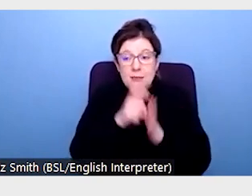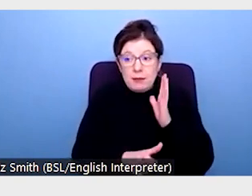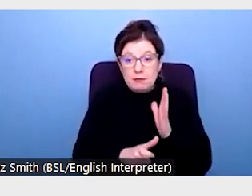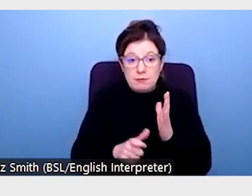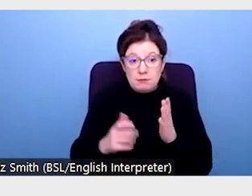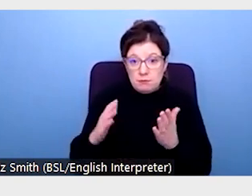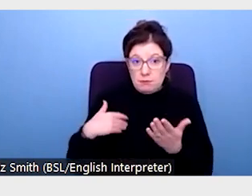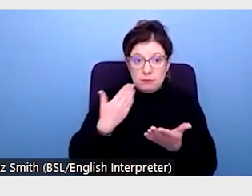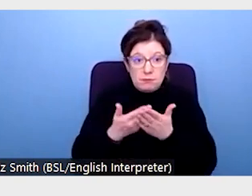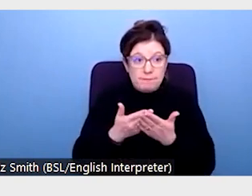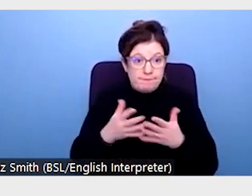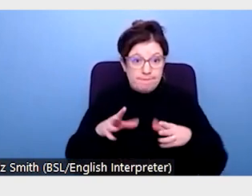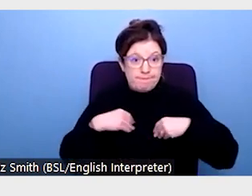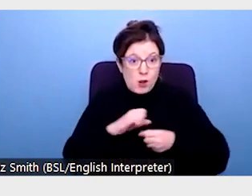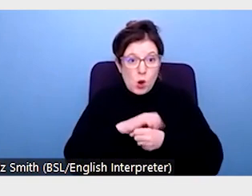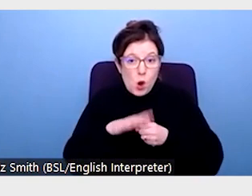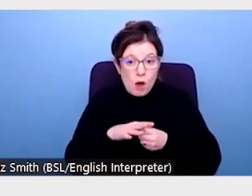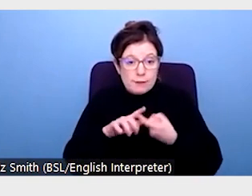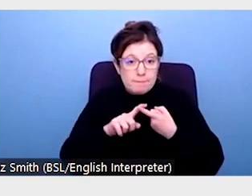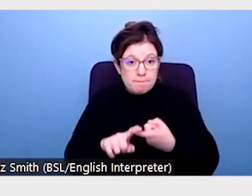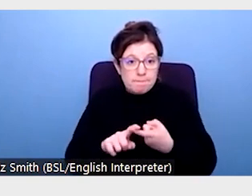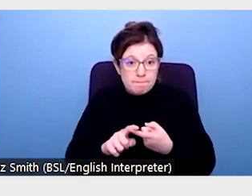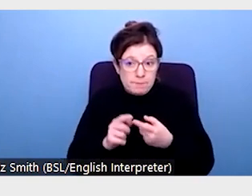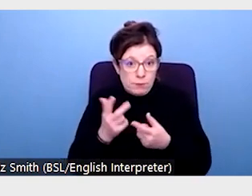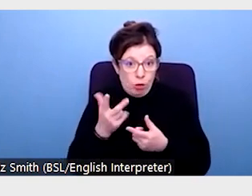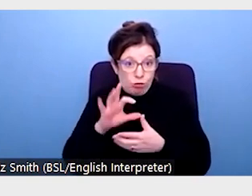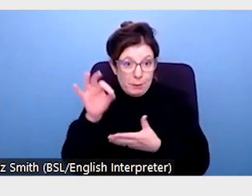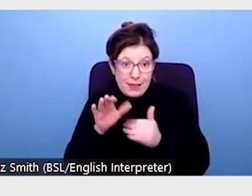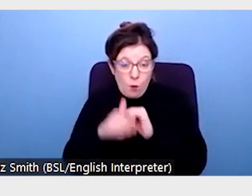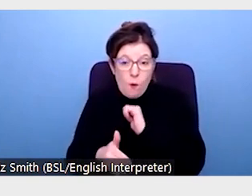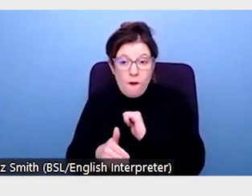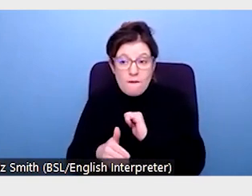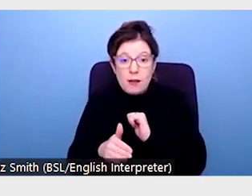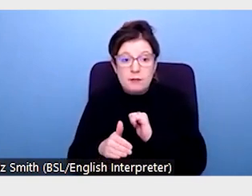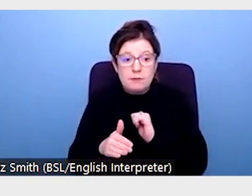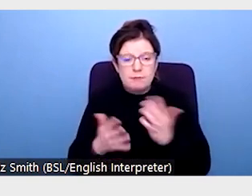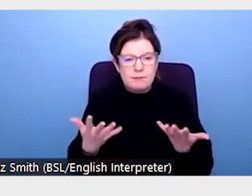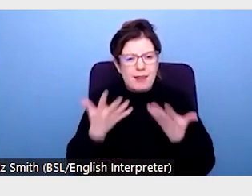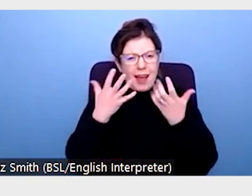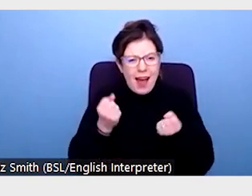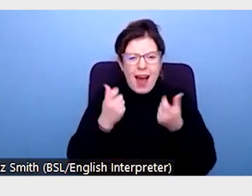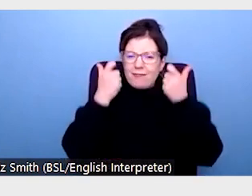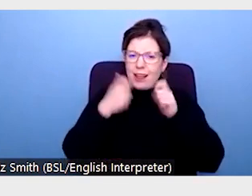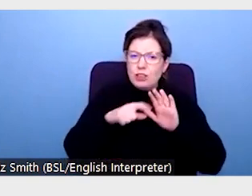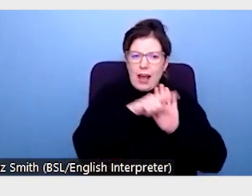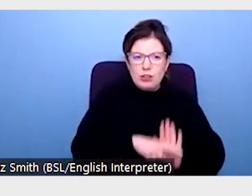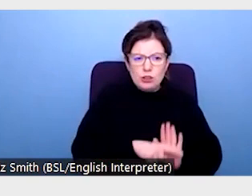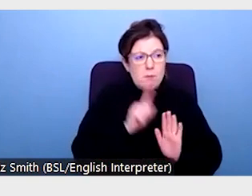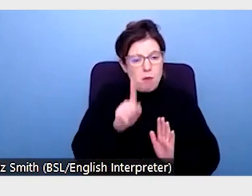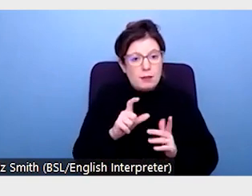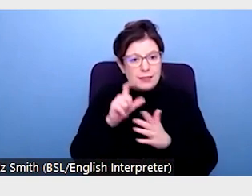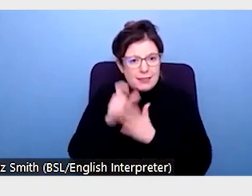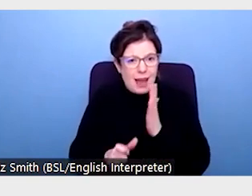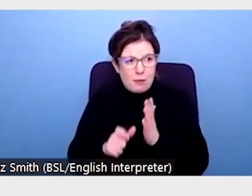suffering from long COVID, more than 3% at the moment. Despite protective legislation, disabled students have historically been